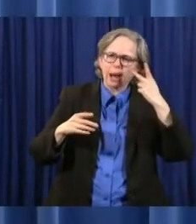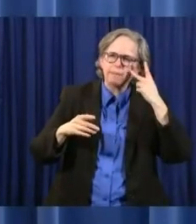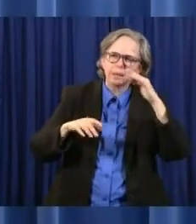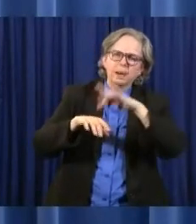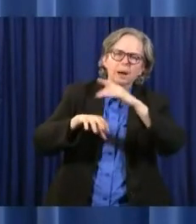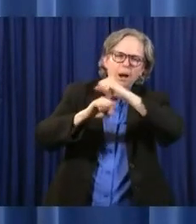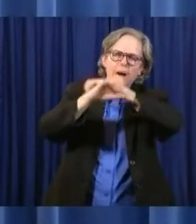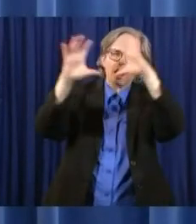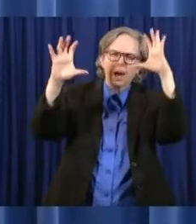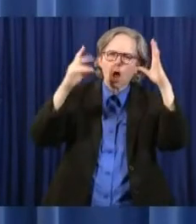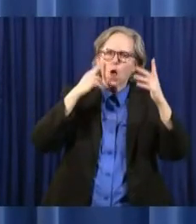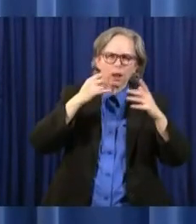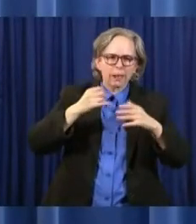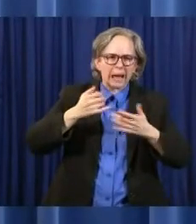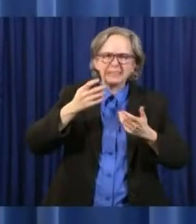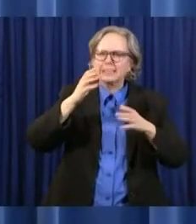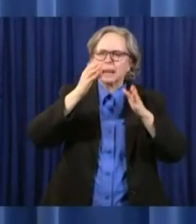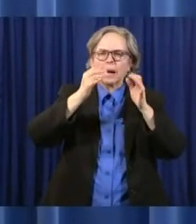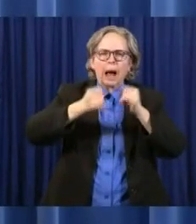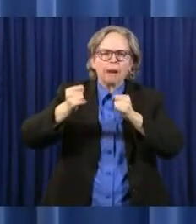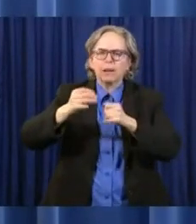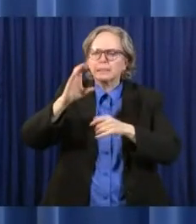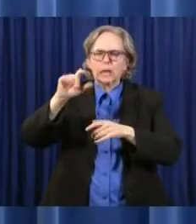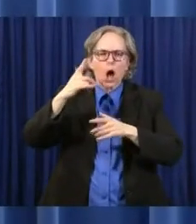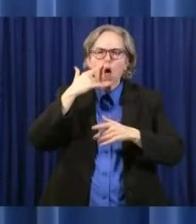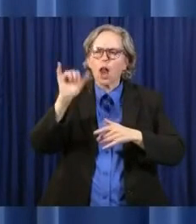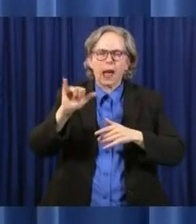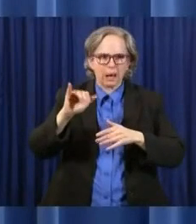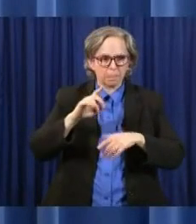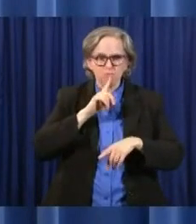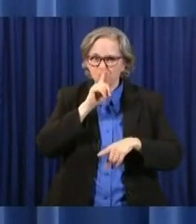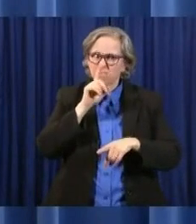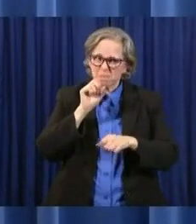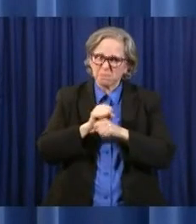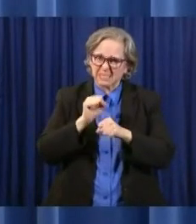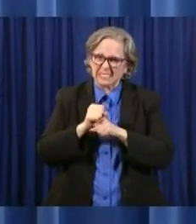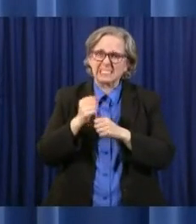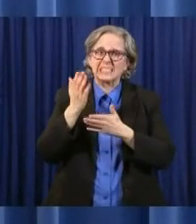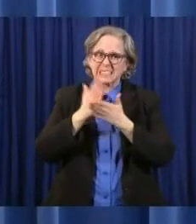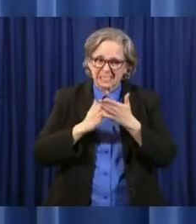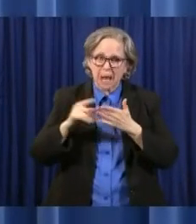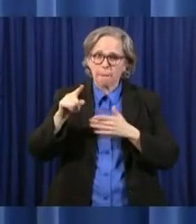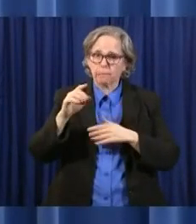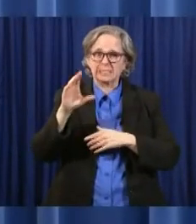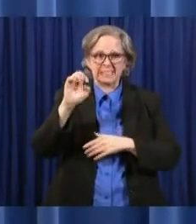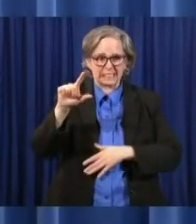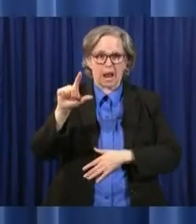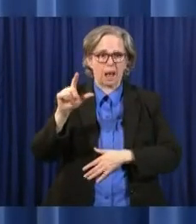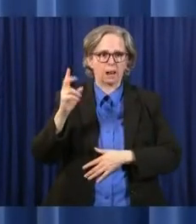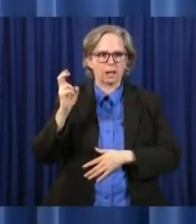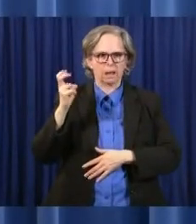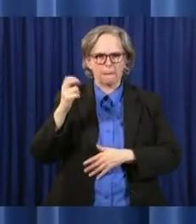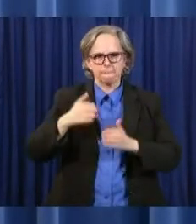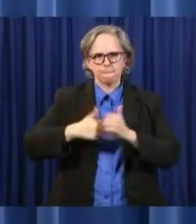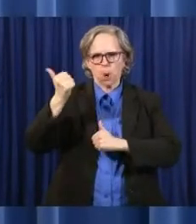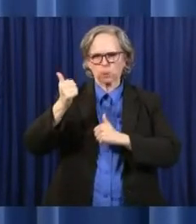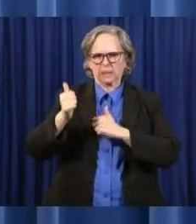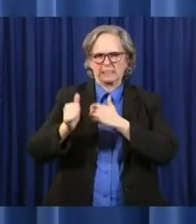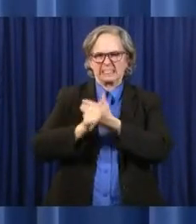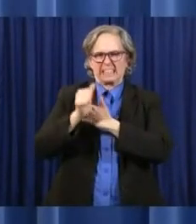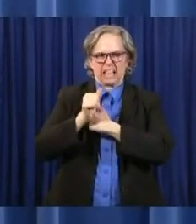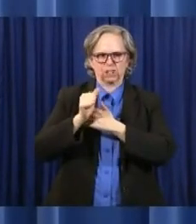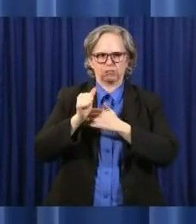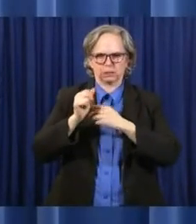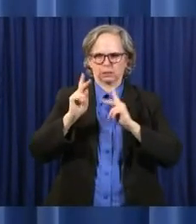ones who are in cells are usually the most high risk, most dangerous. But most everybody